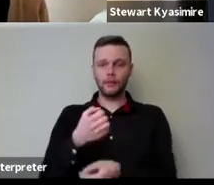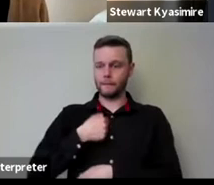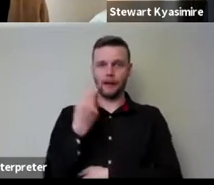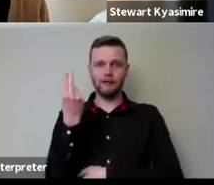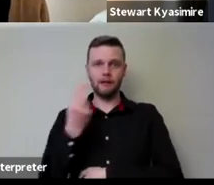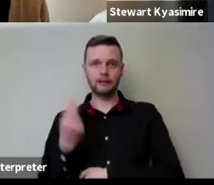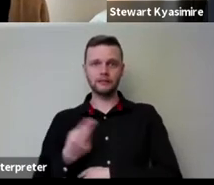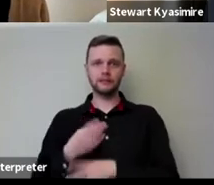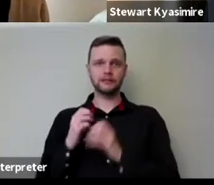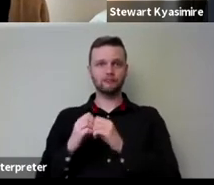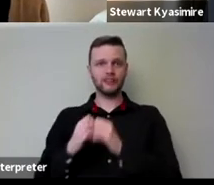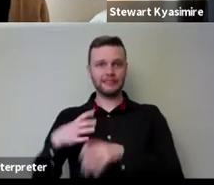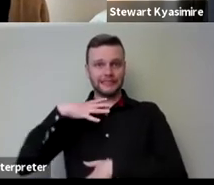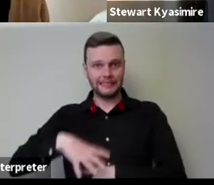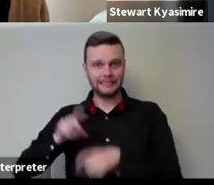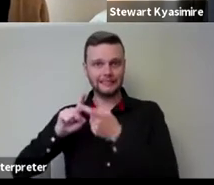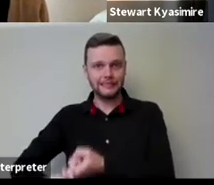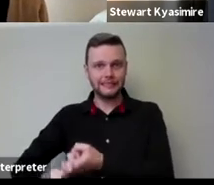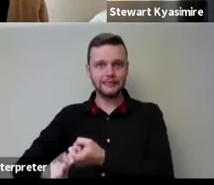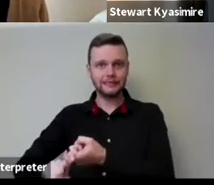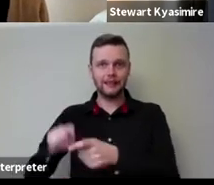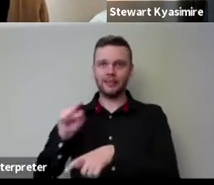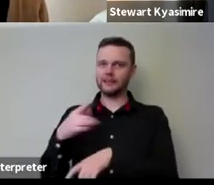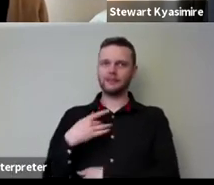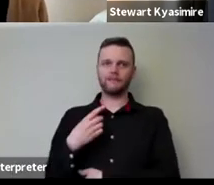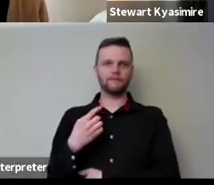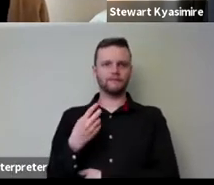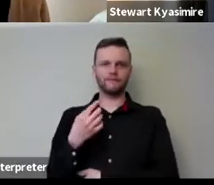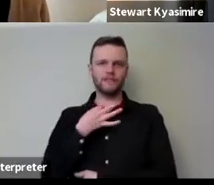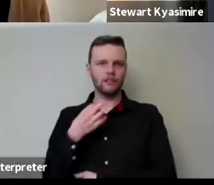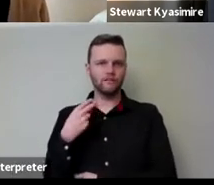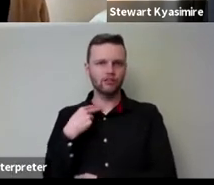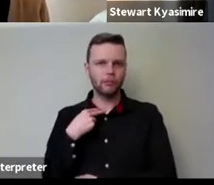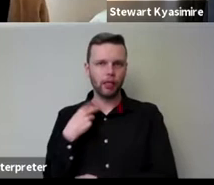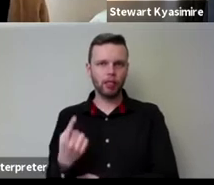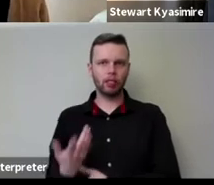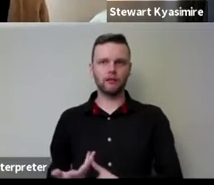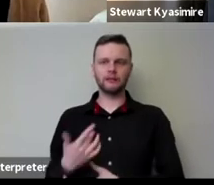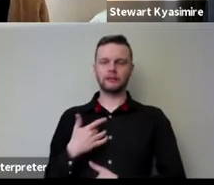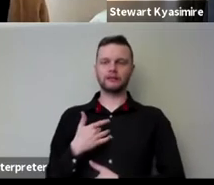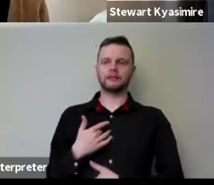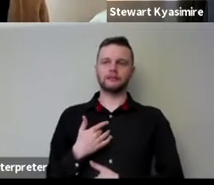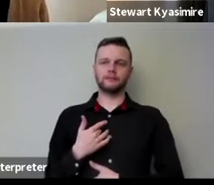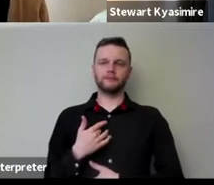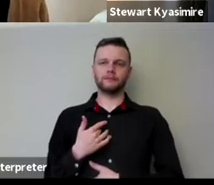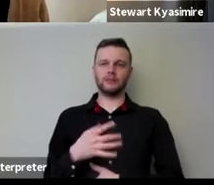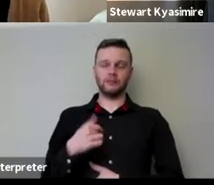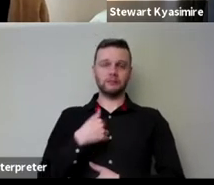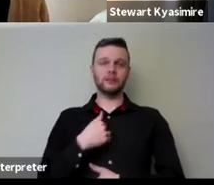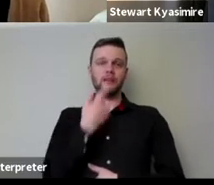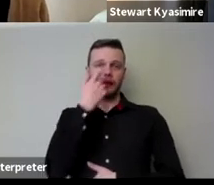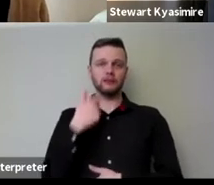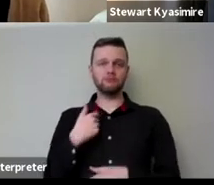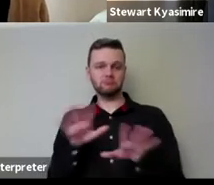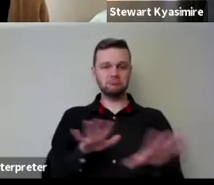depends um is much much more vulnerable than i am actually and i can be quite nimble about the decisions i